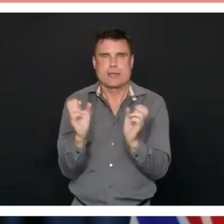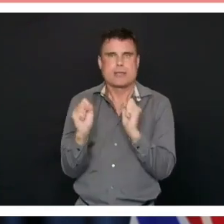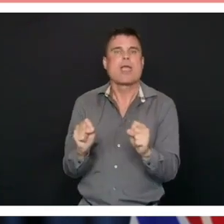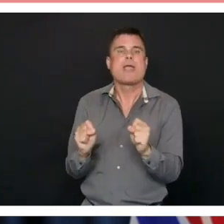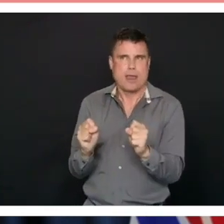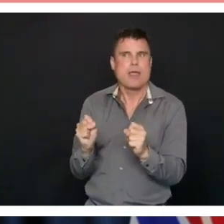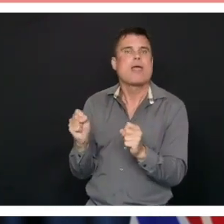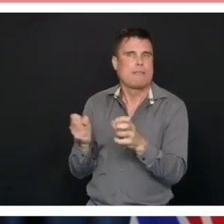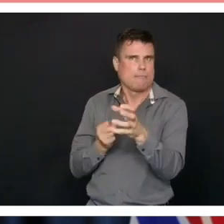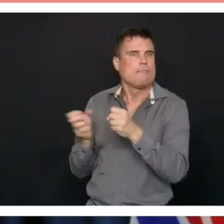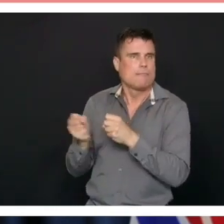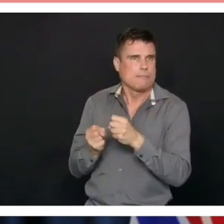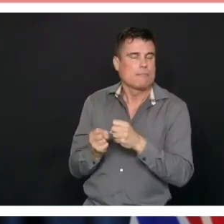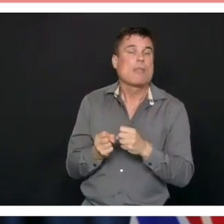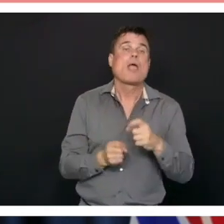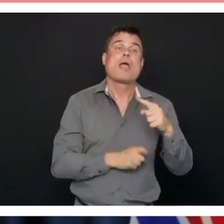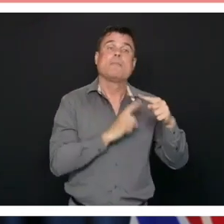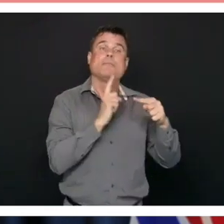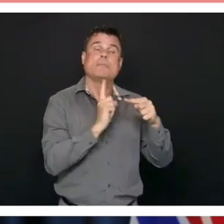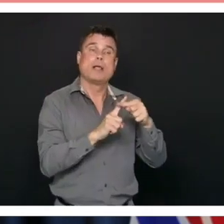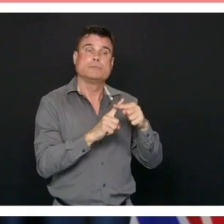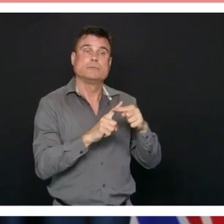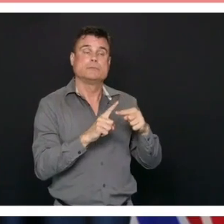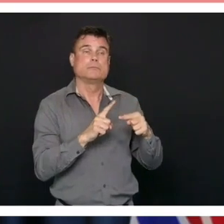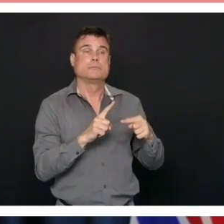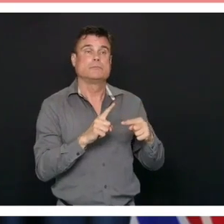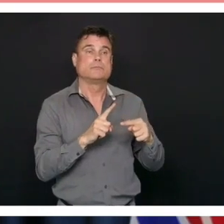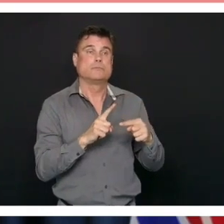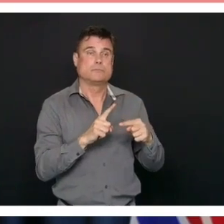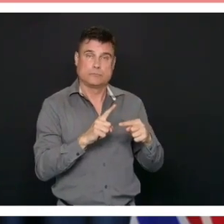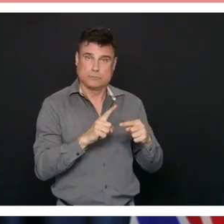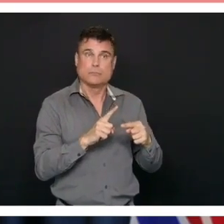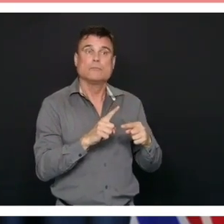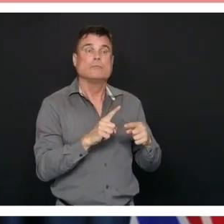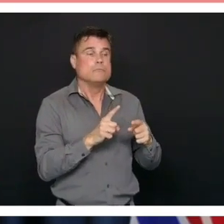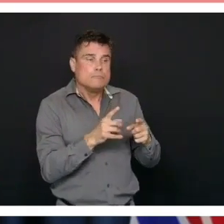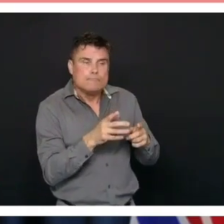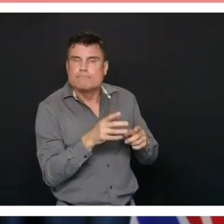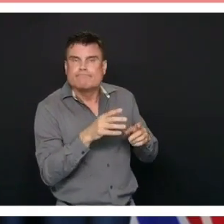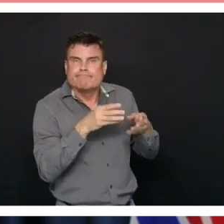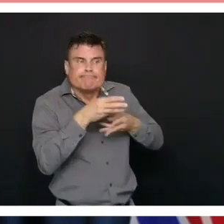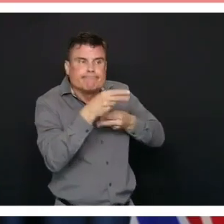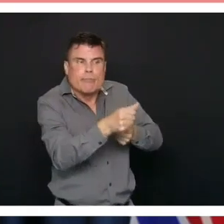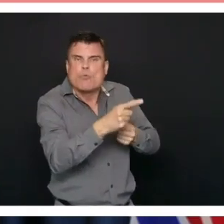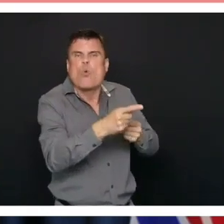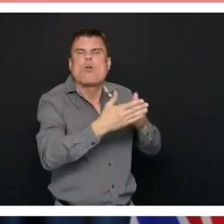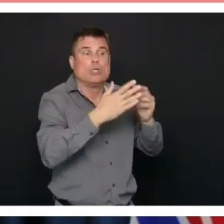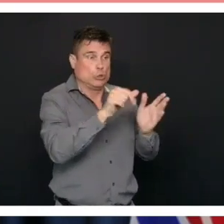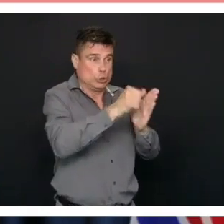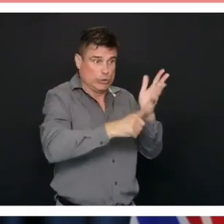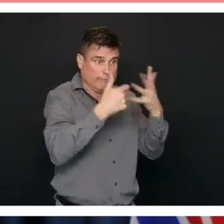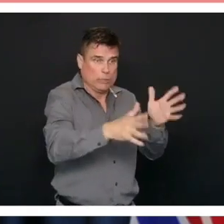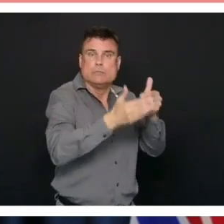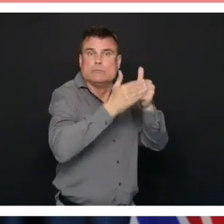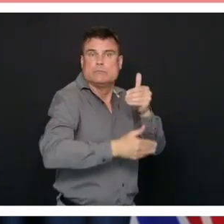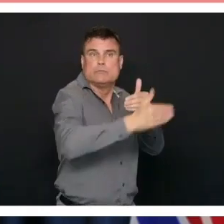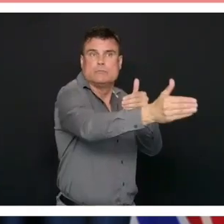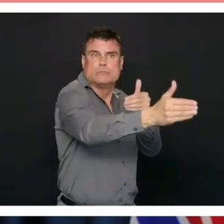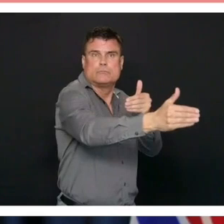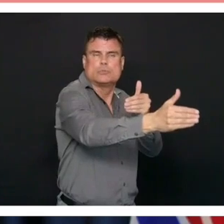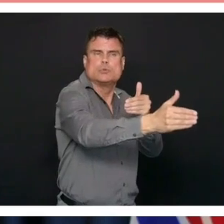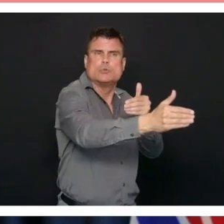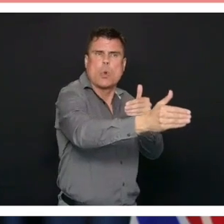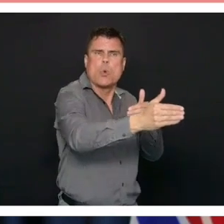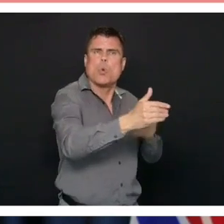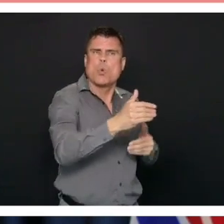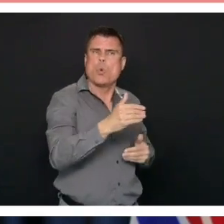care, because that's critical to the success of any surgery. So what you're talking about is is major investment in people to make this go